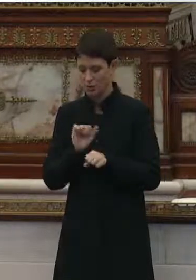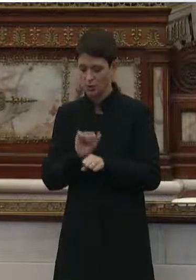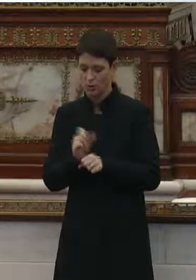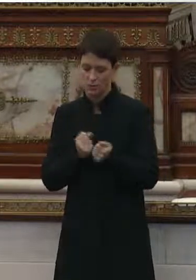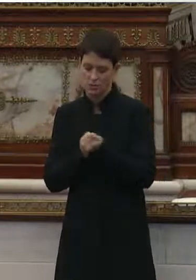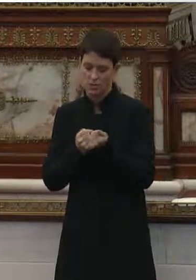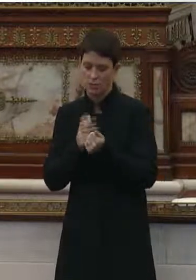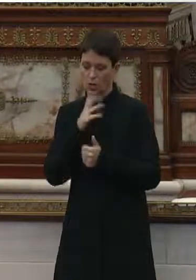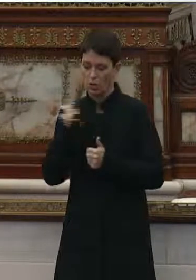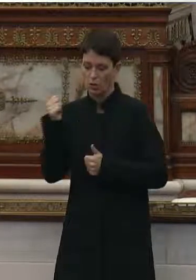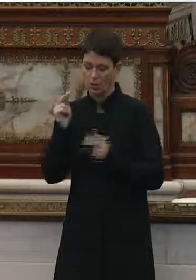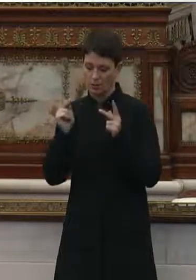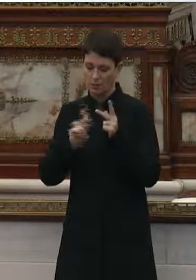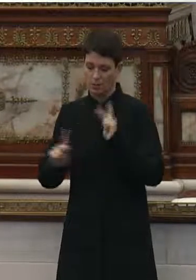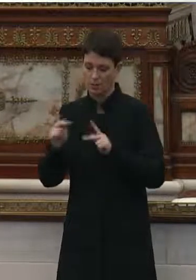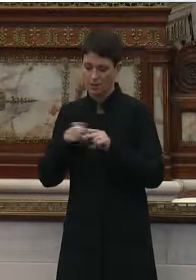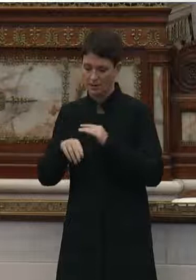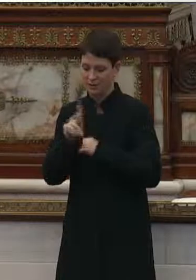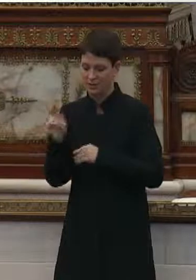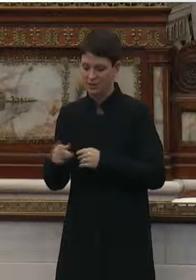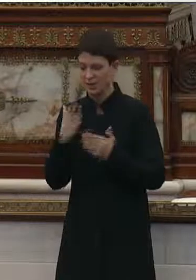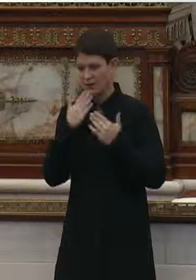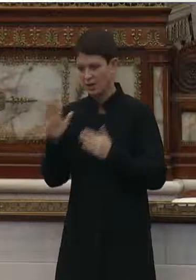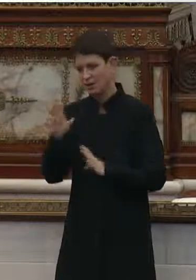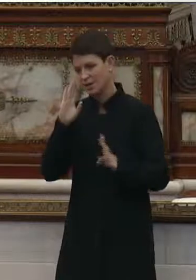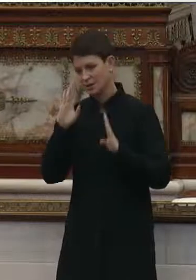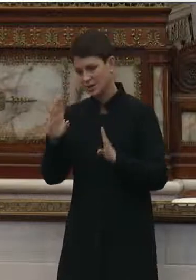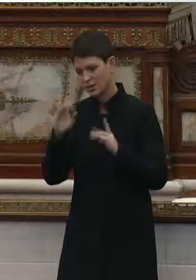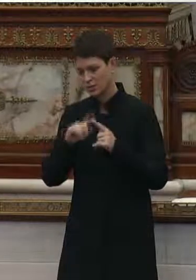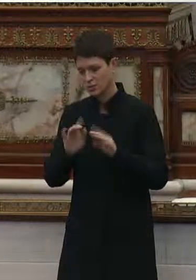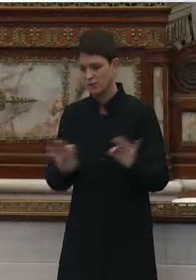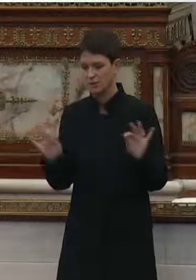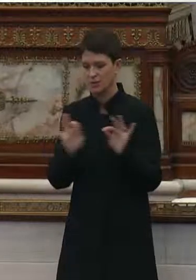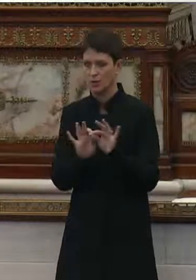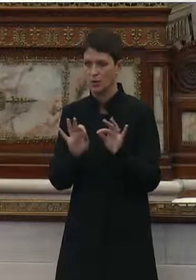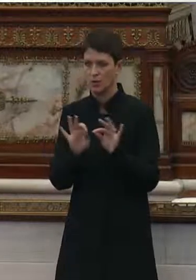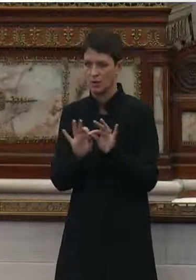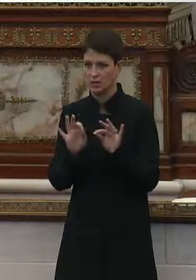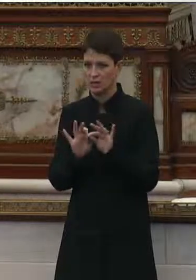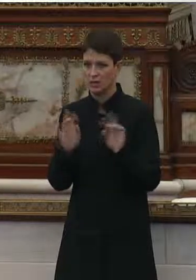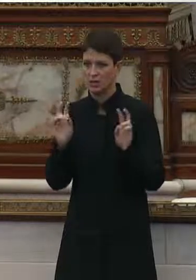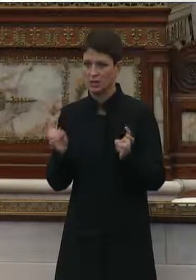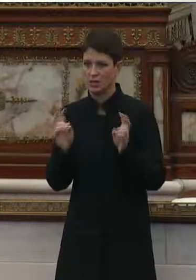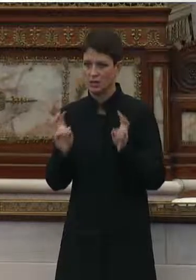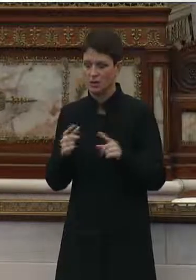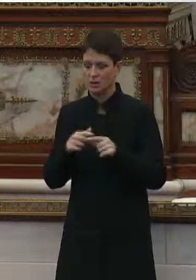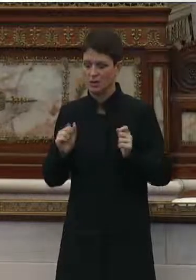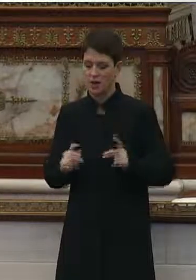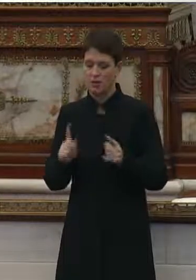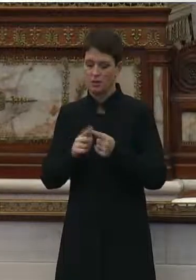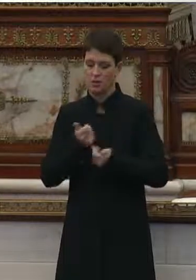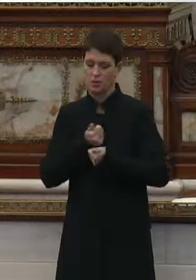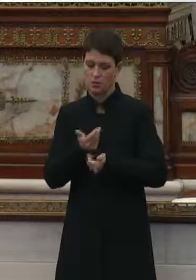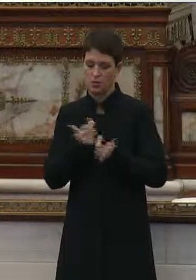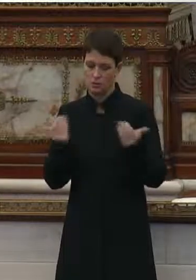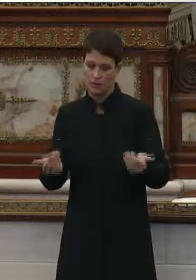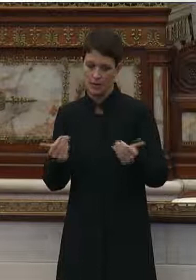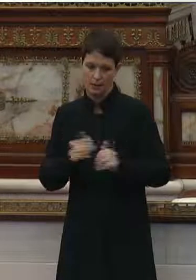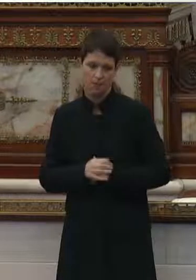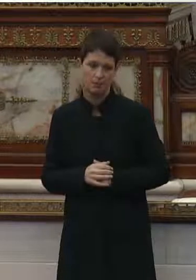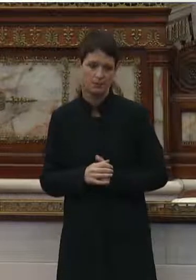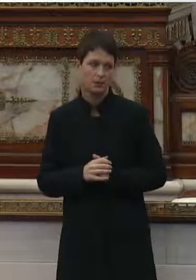support older Philadelphians. Thank you for your attention to this important issue and the opportunity to testify.